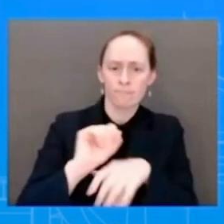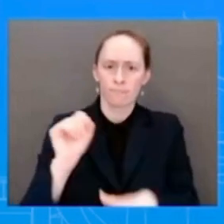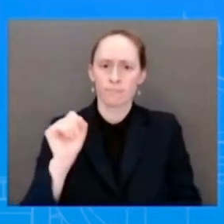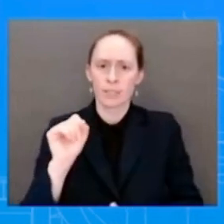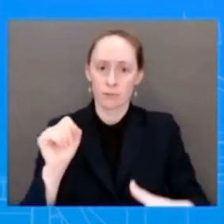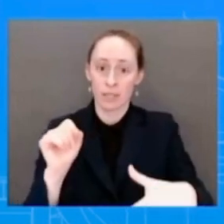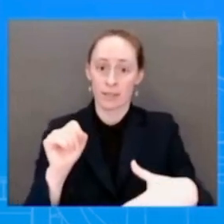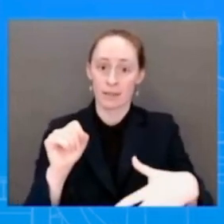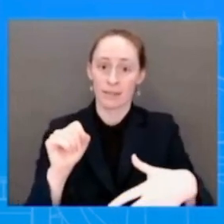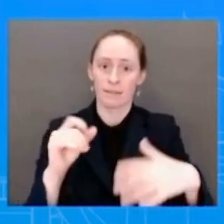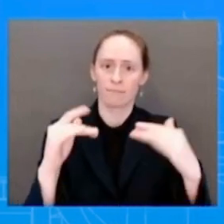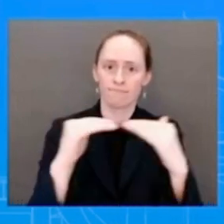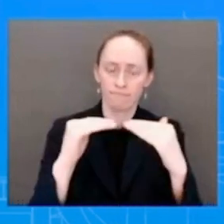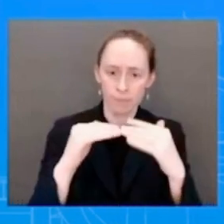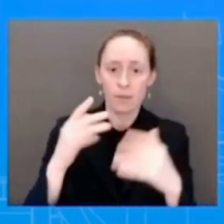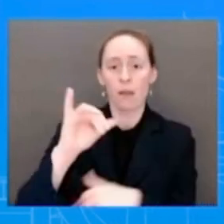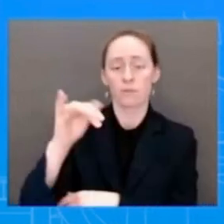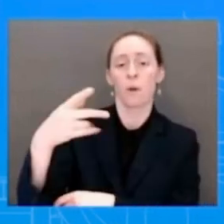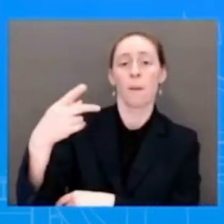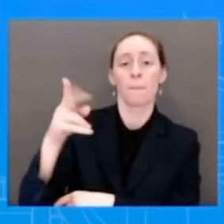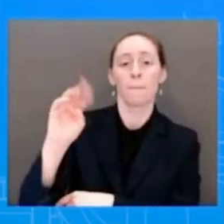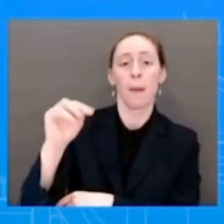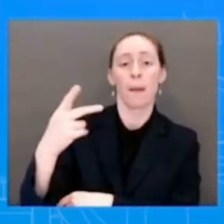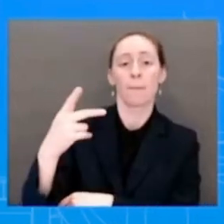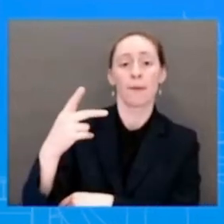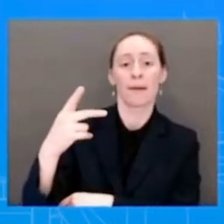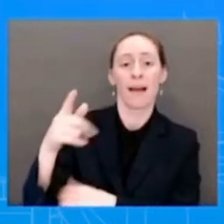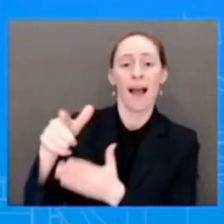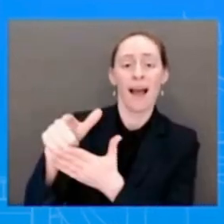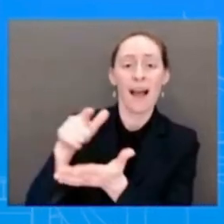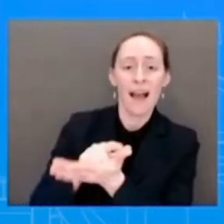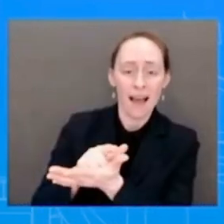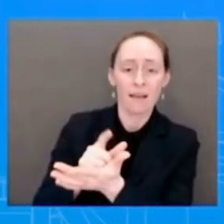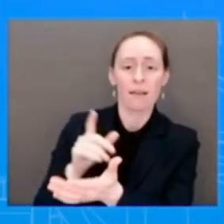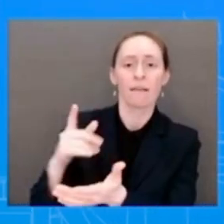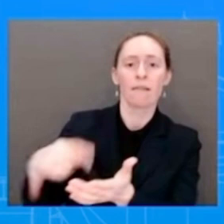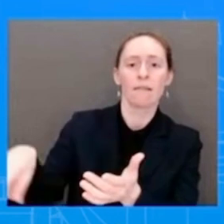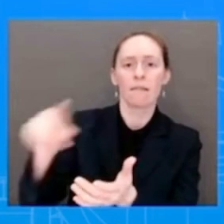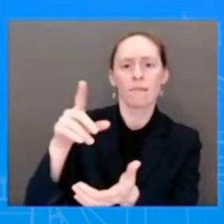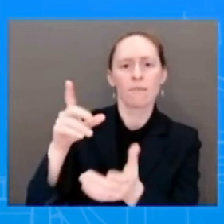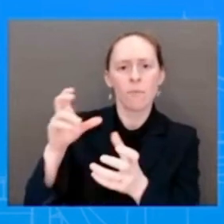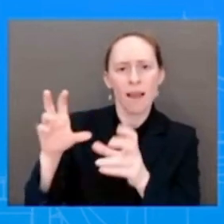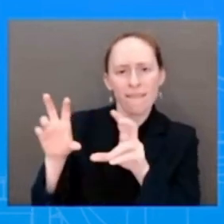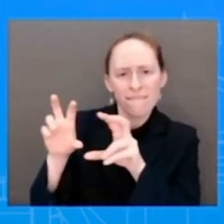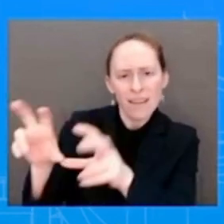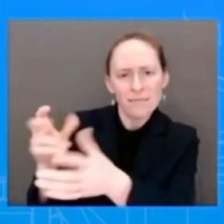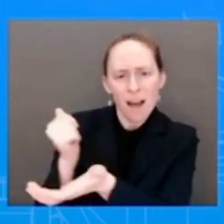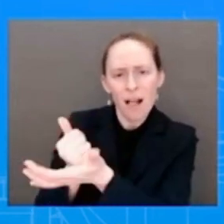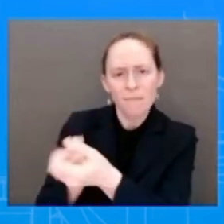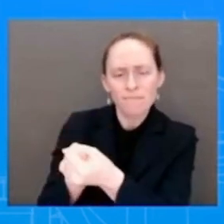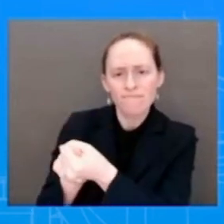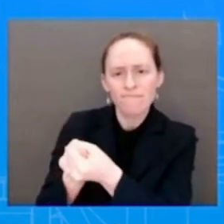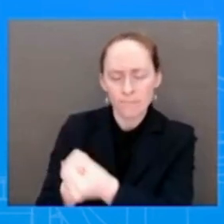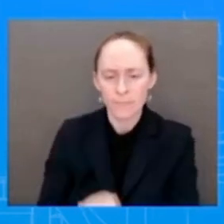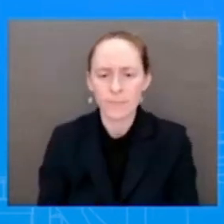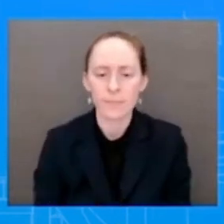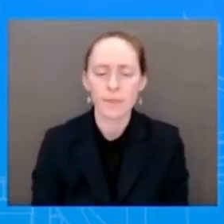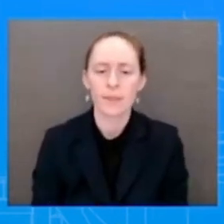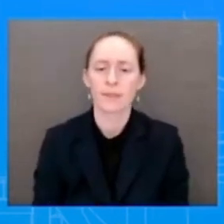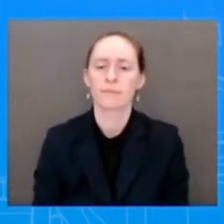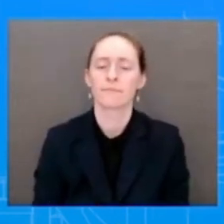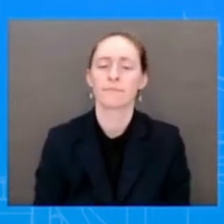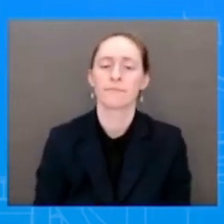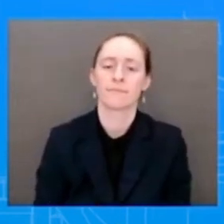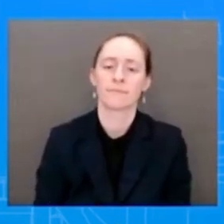To give you an idea of what these wins mean for women, the Pregnant Workers Fairness Act requires employers to offer reasonable